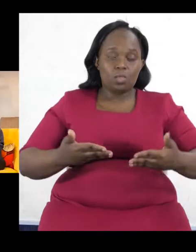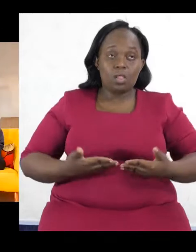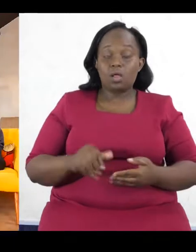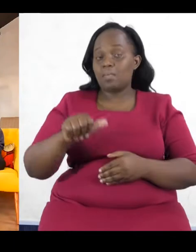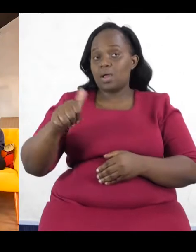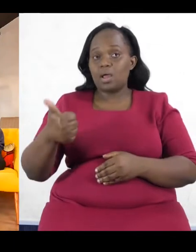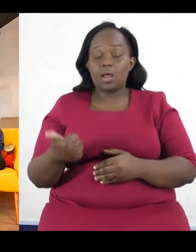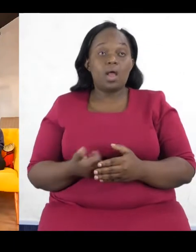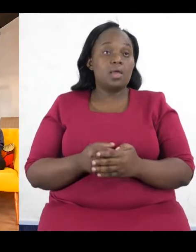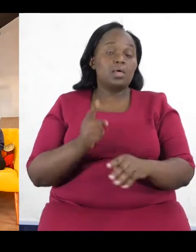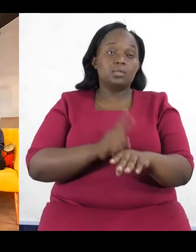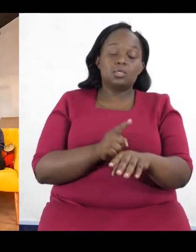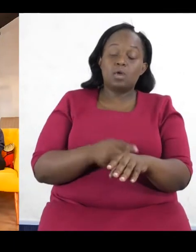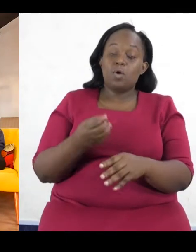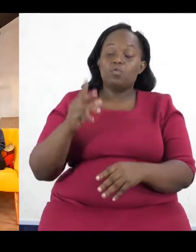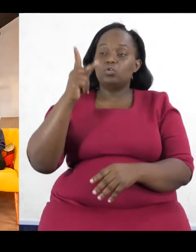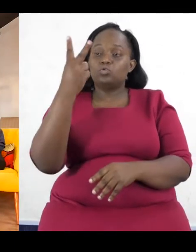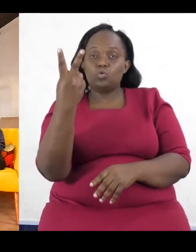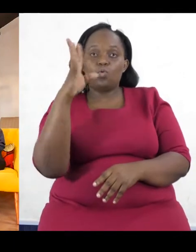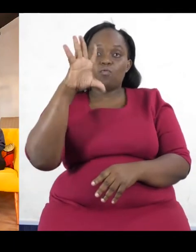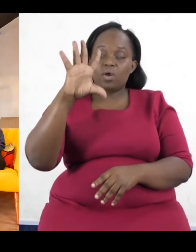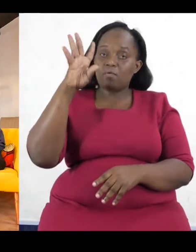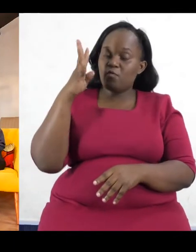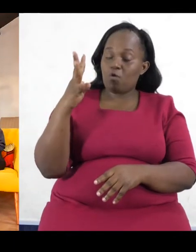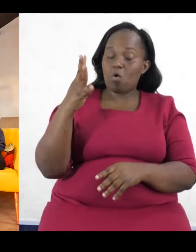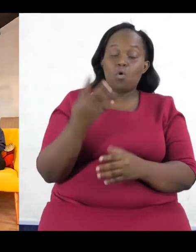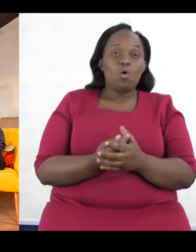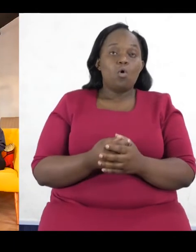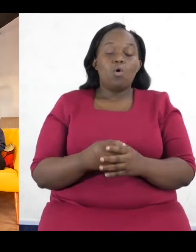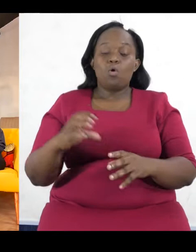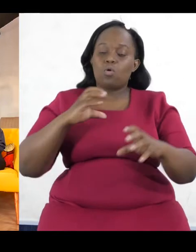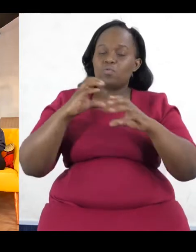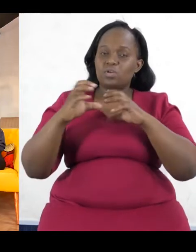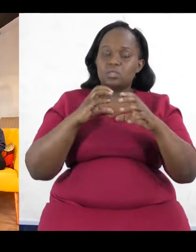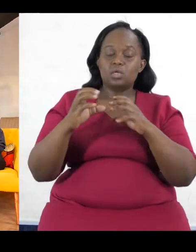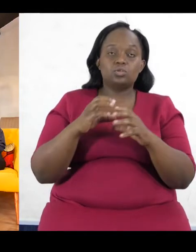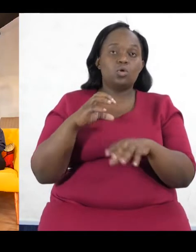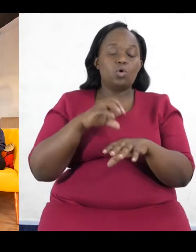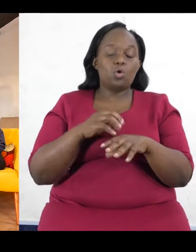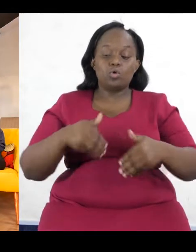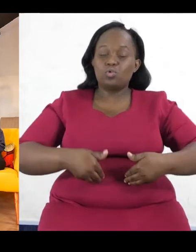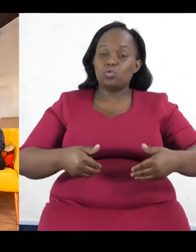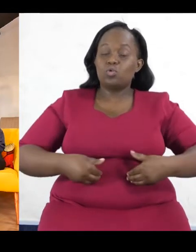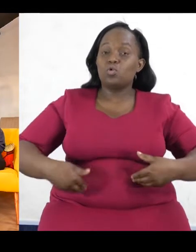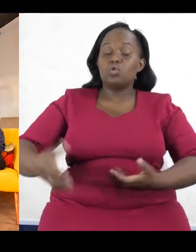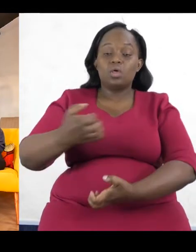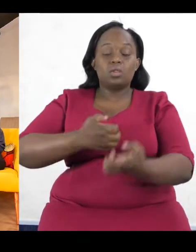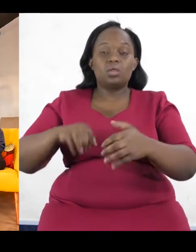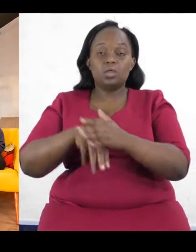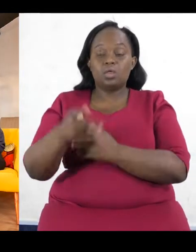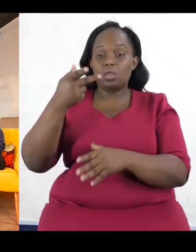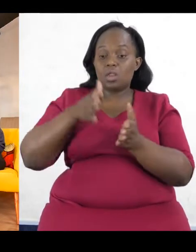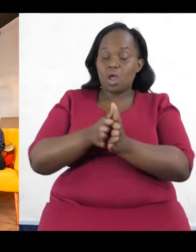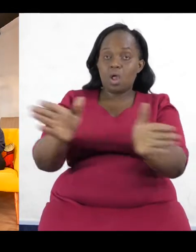Welcome to another episode of 254 Youth Policy Cafe, where we facilitate conversations on youth engagement in public